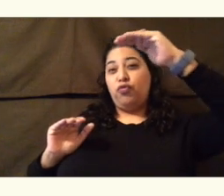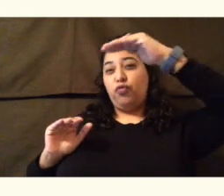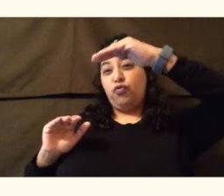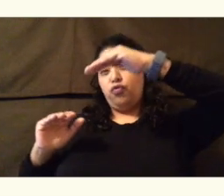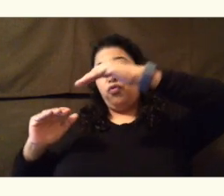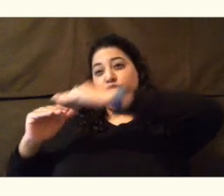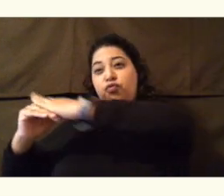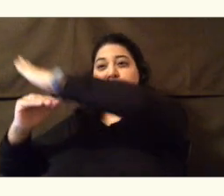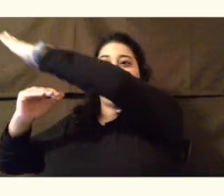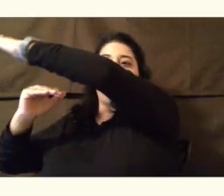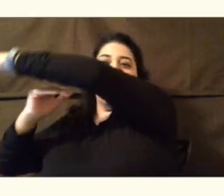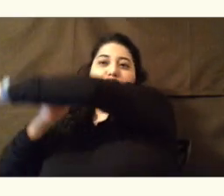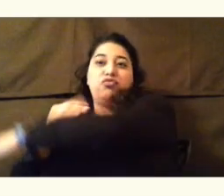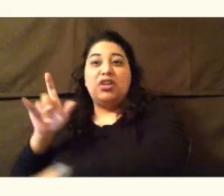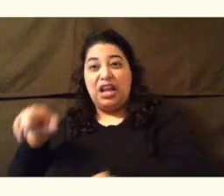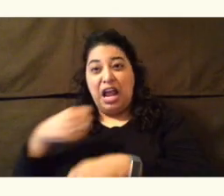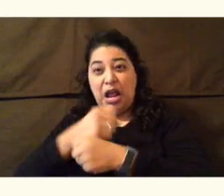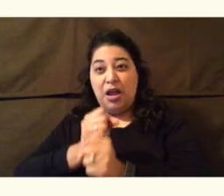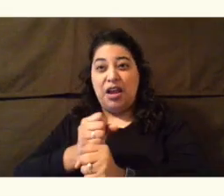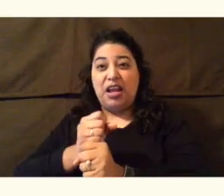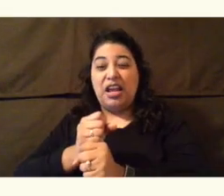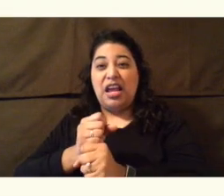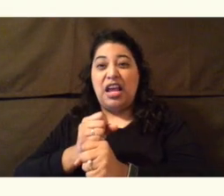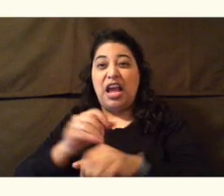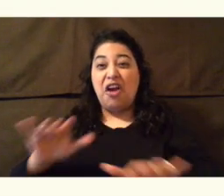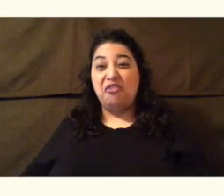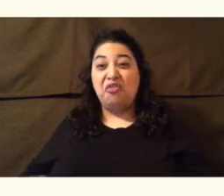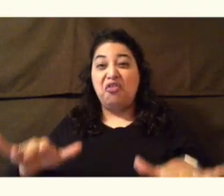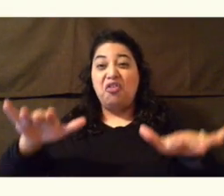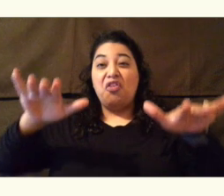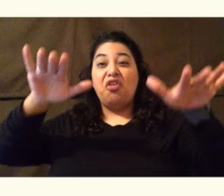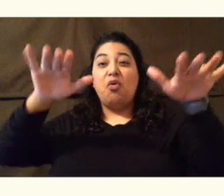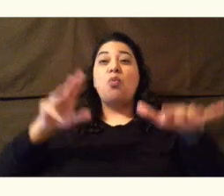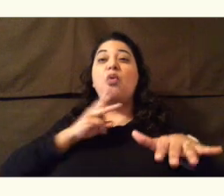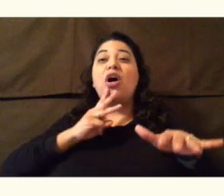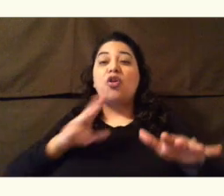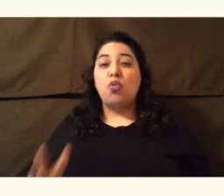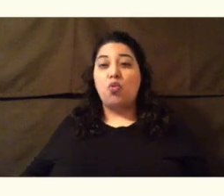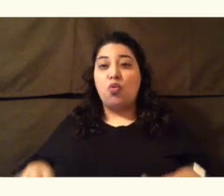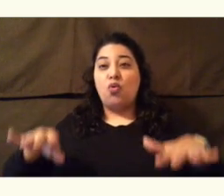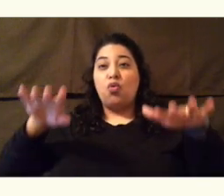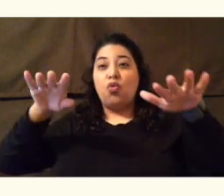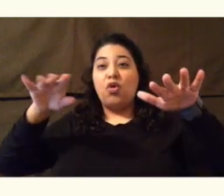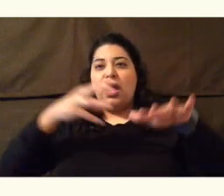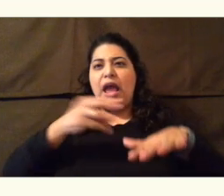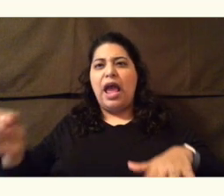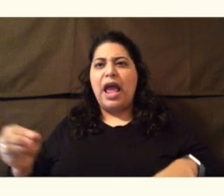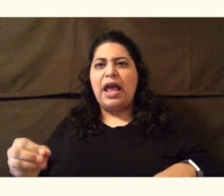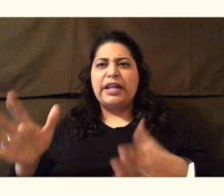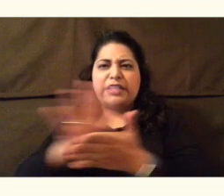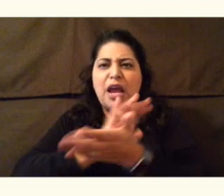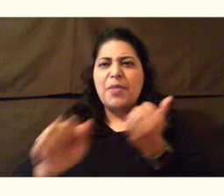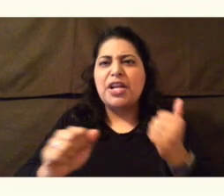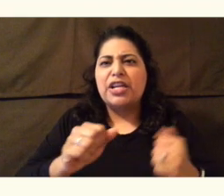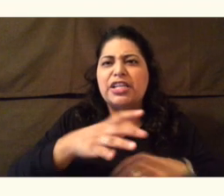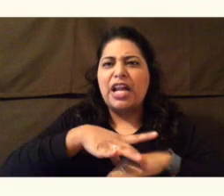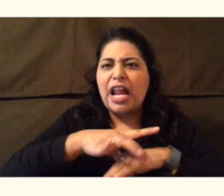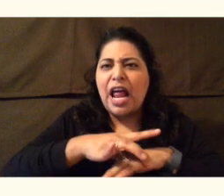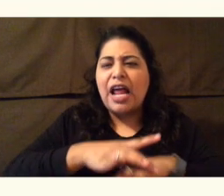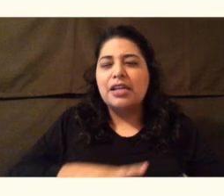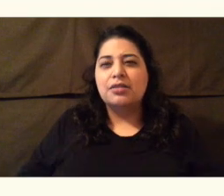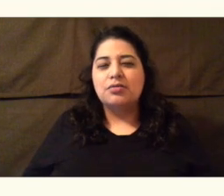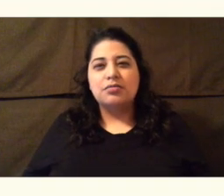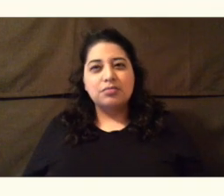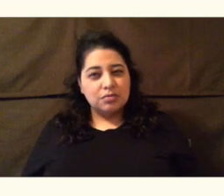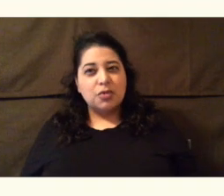floods and damage land. What is a flood? A flood happens when